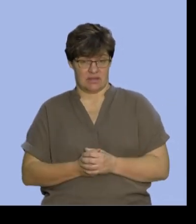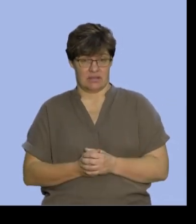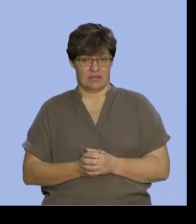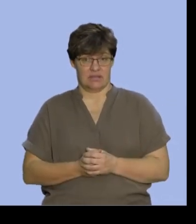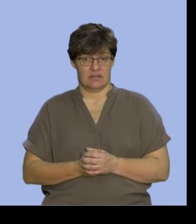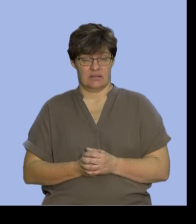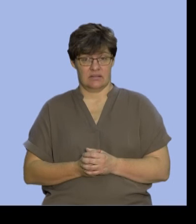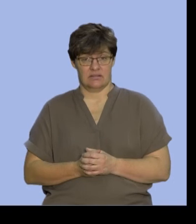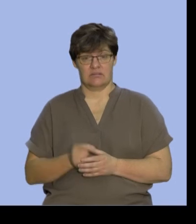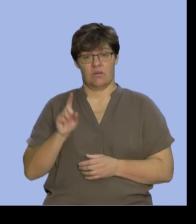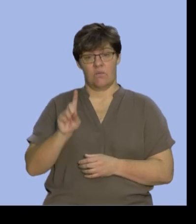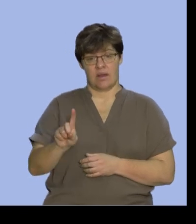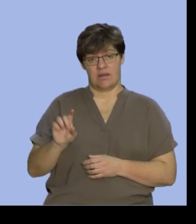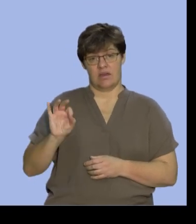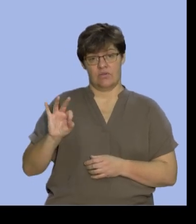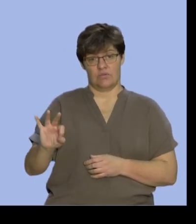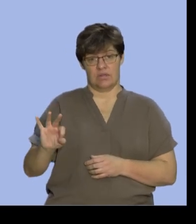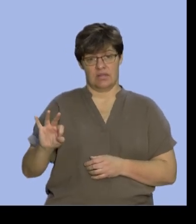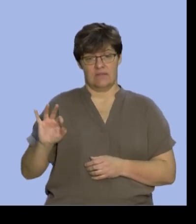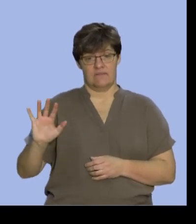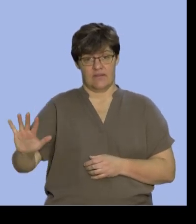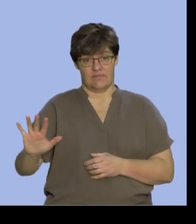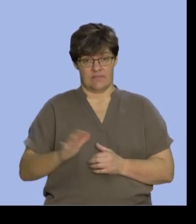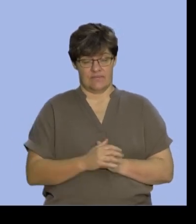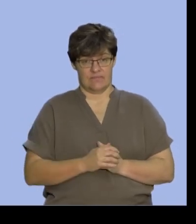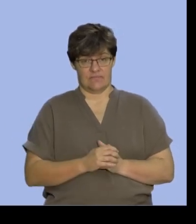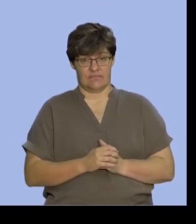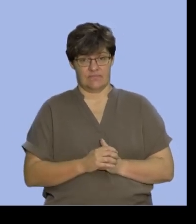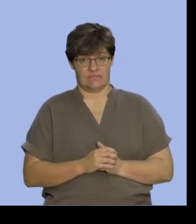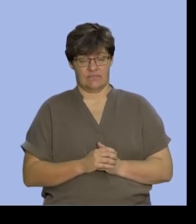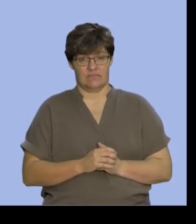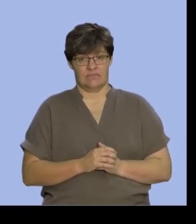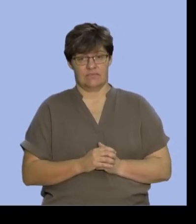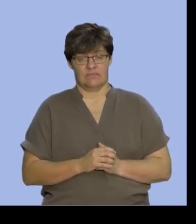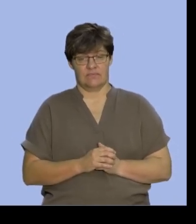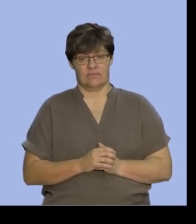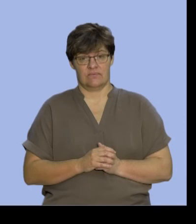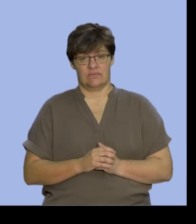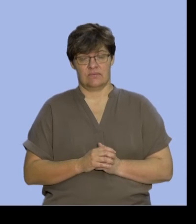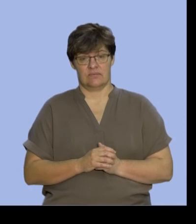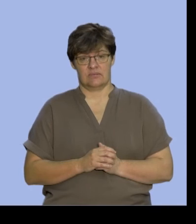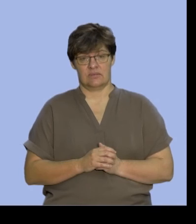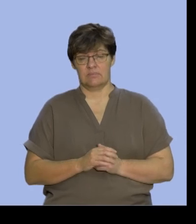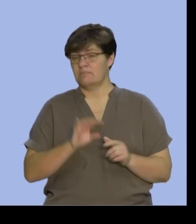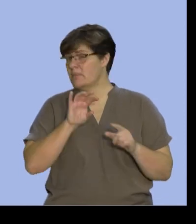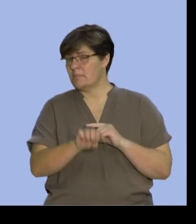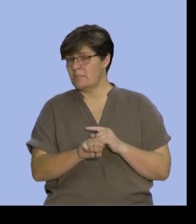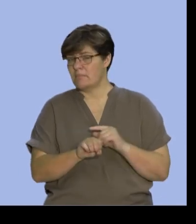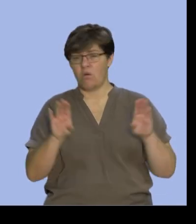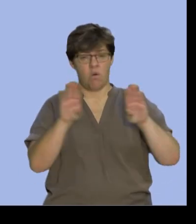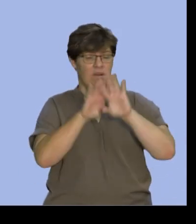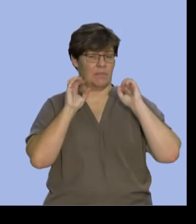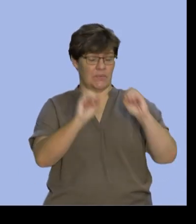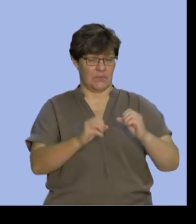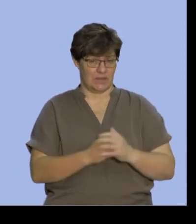recognize those were one, three and five. Now if you we recognize there's no overlap so